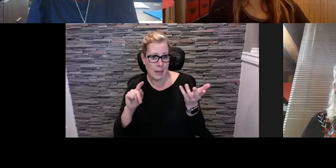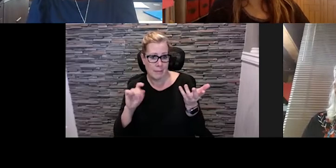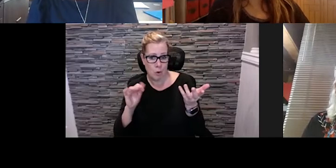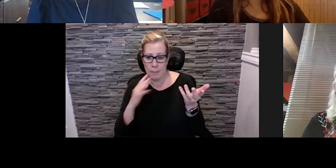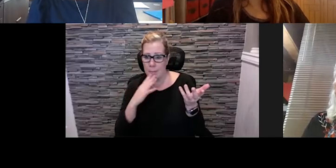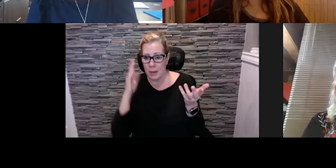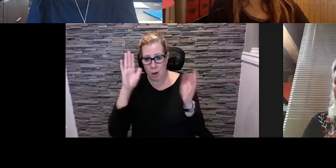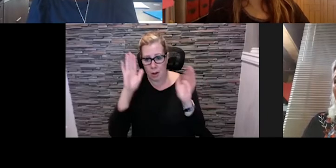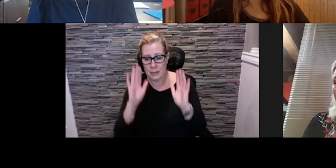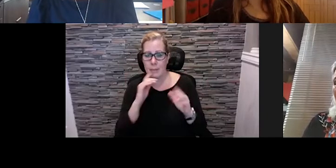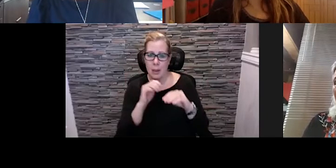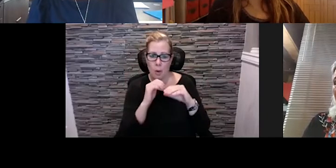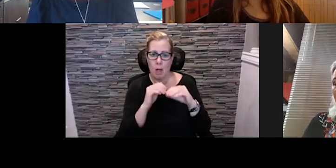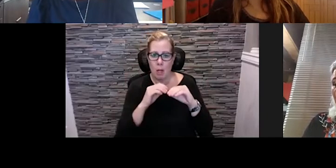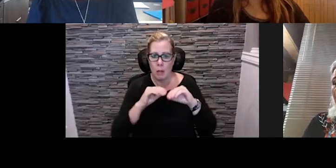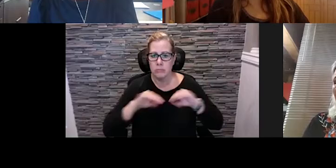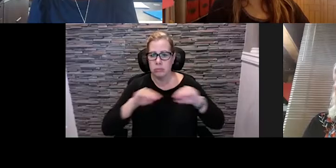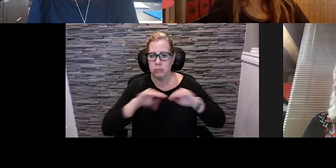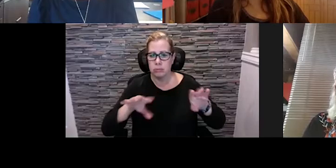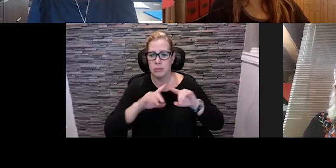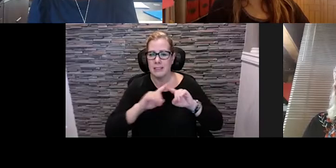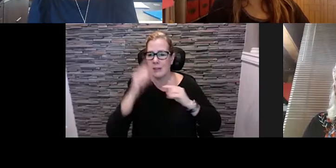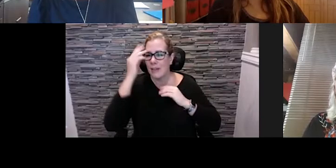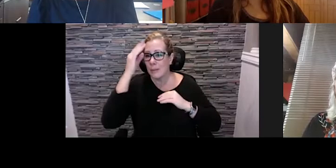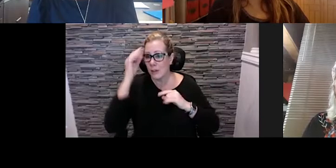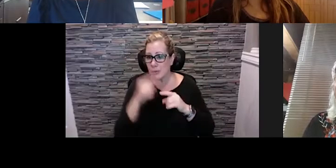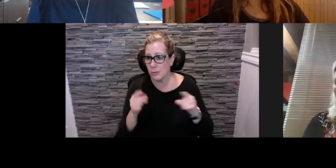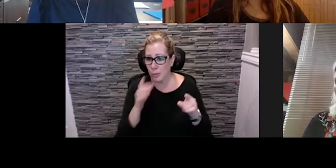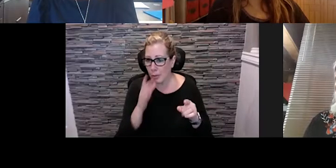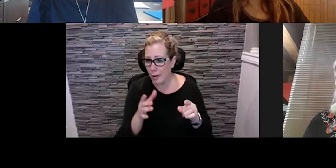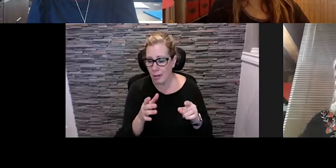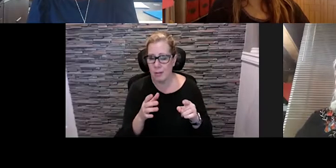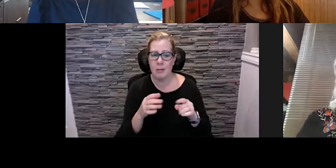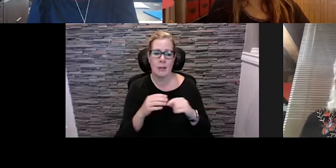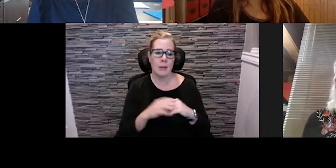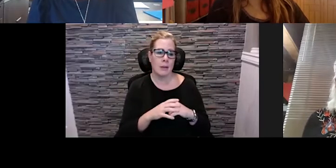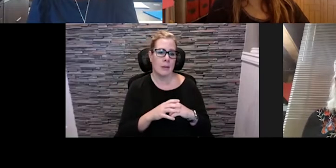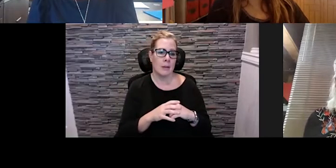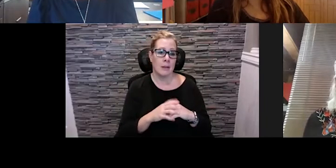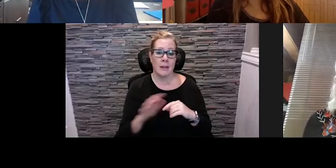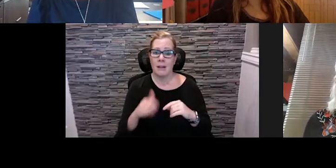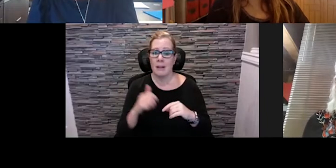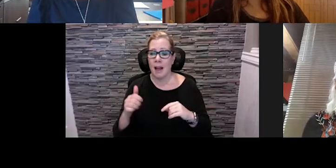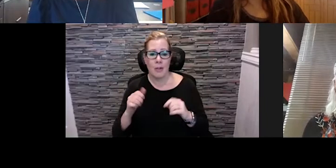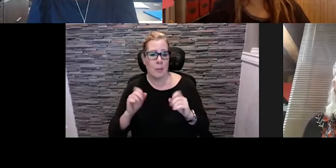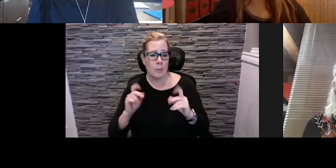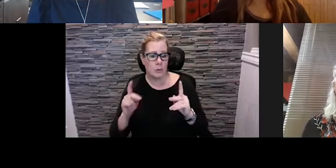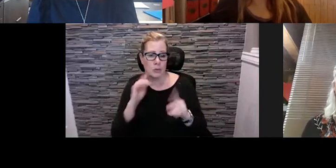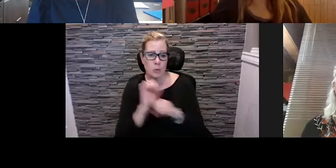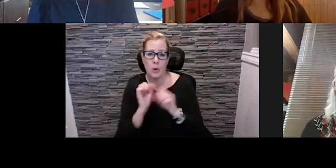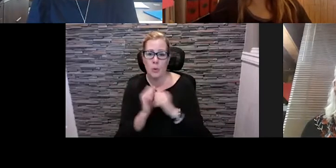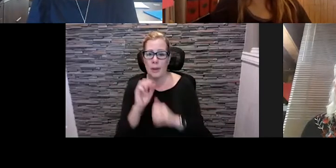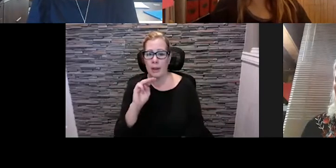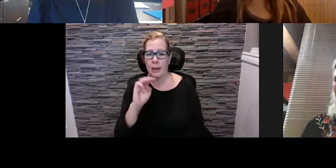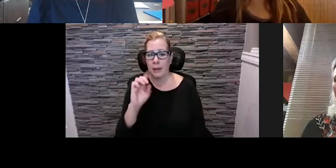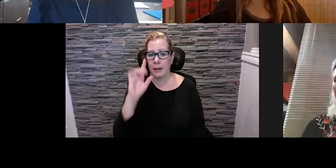to people wanting to get out to events to occur. In a safe manner and other platforms and opportunities to work with media to